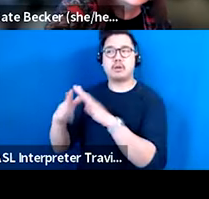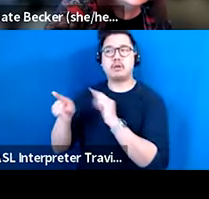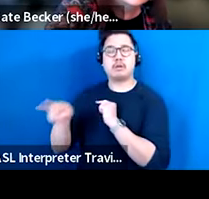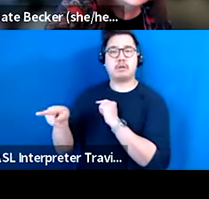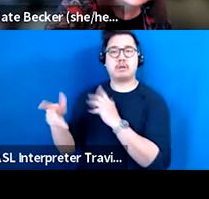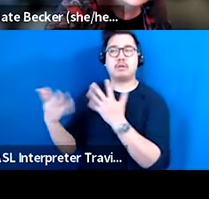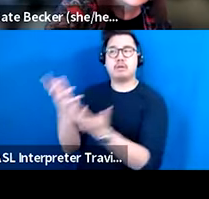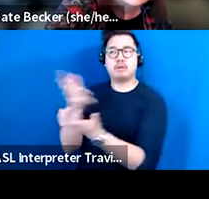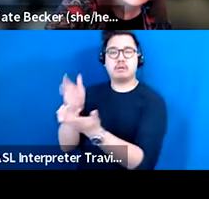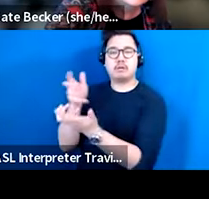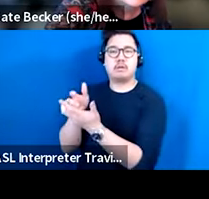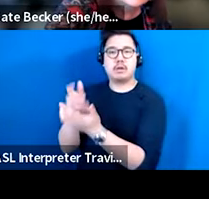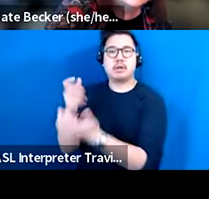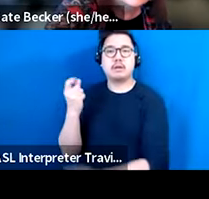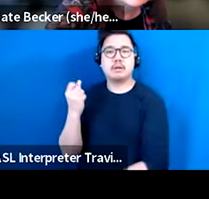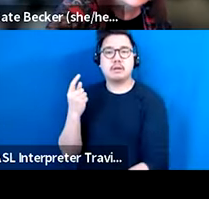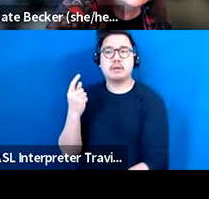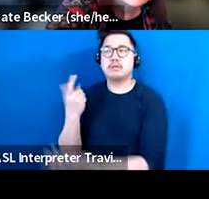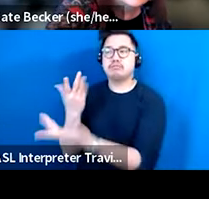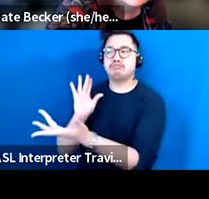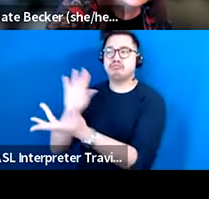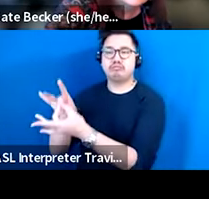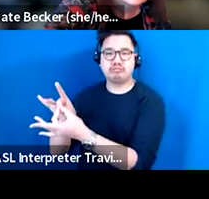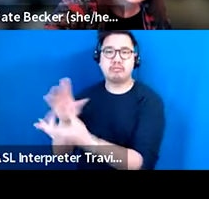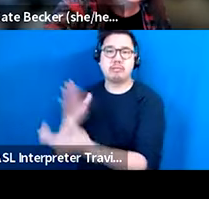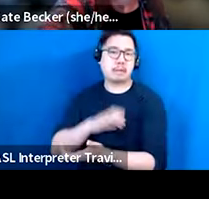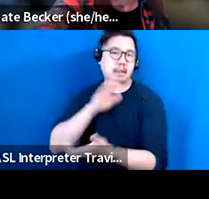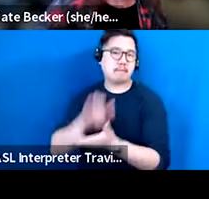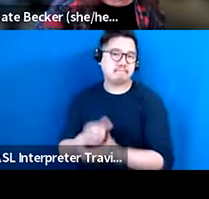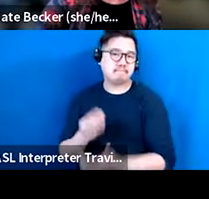relationships where people are at. That's my belief.